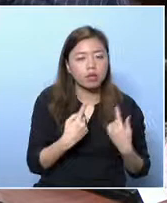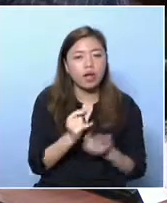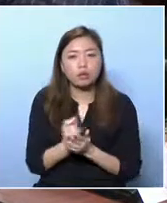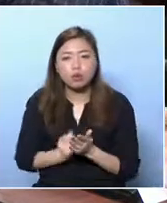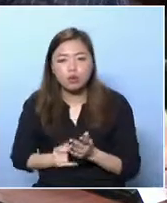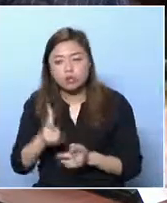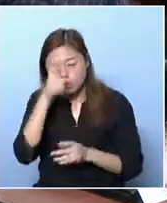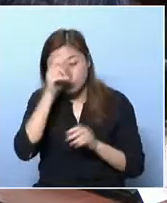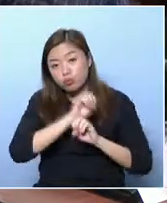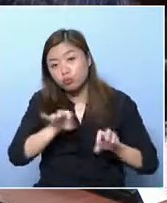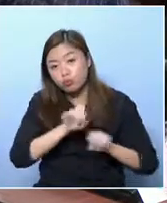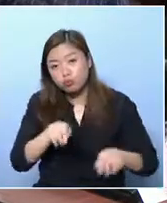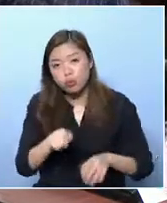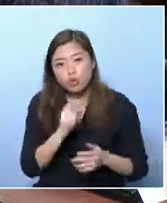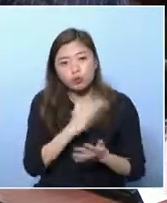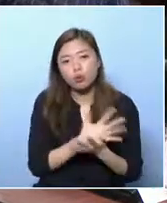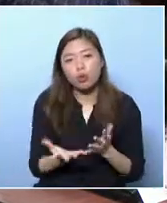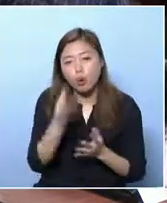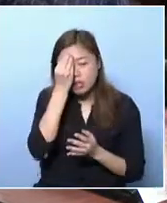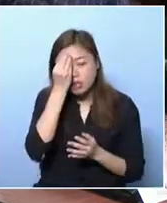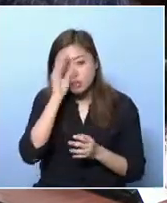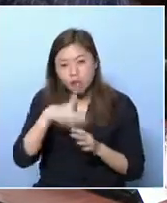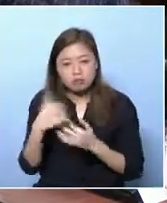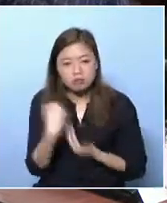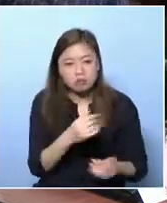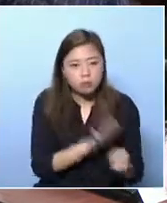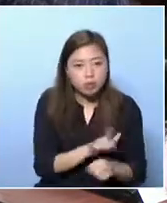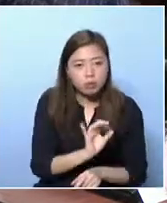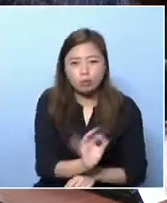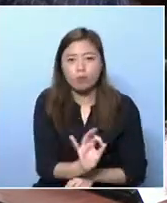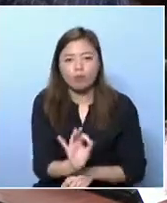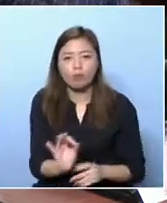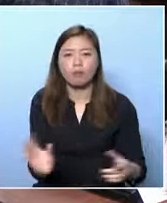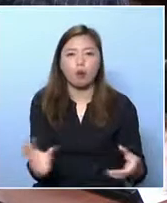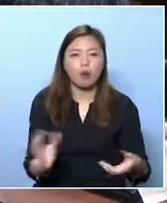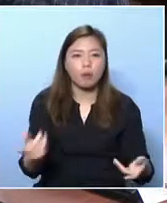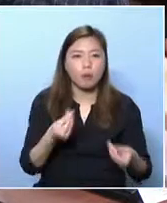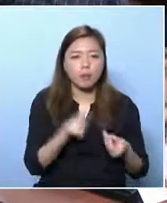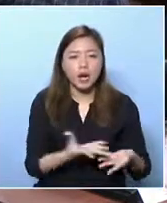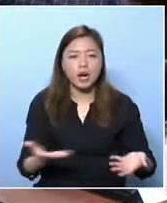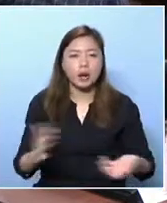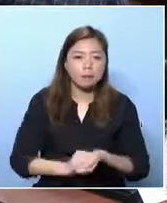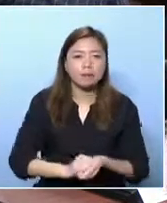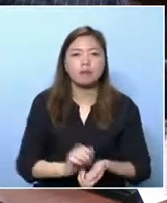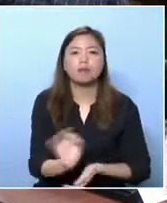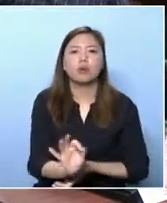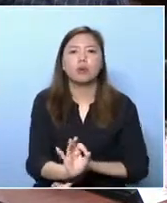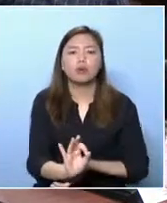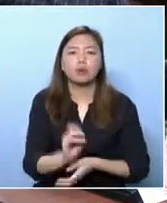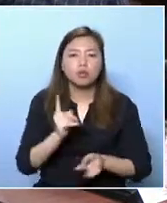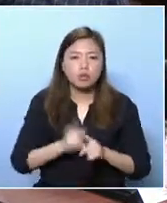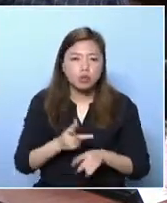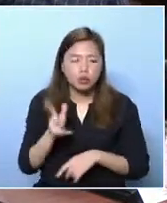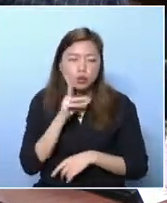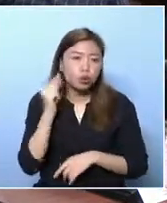The subsidy is not sufficient to help them to learn or to be involved in sports